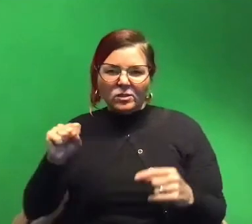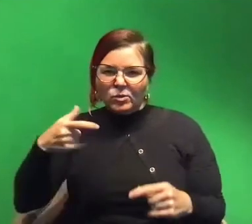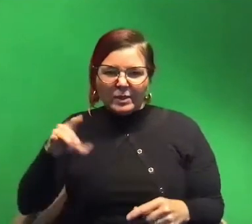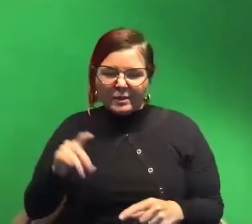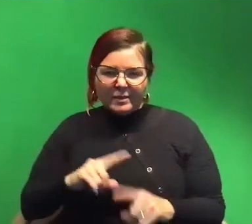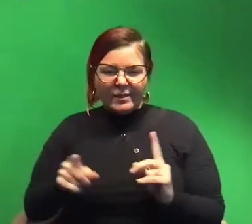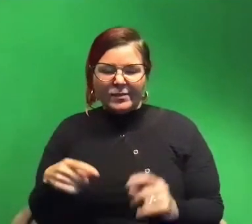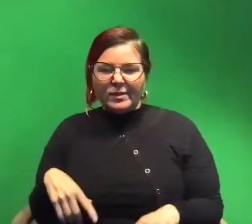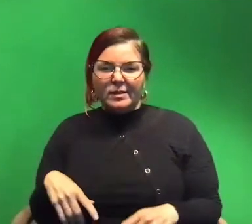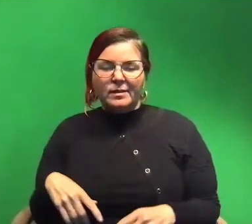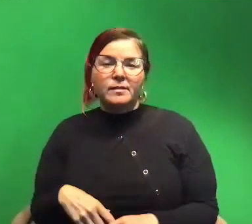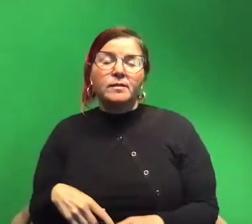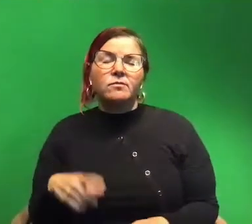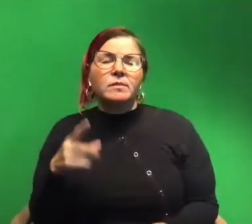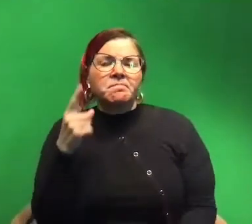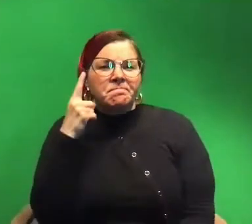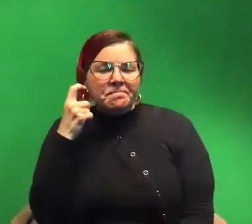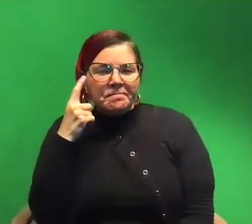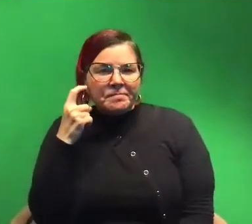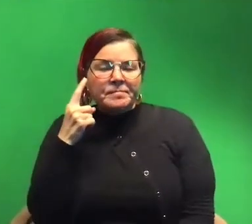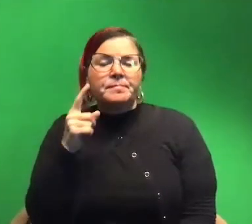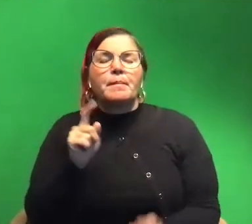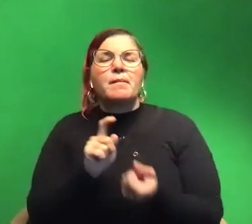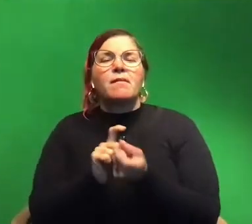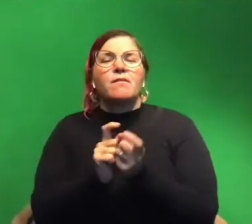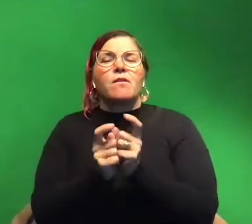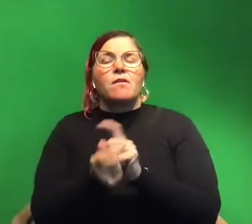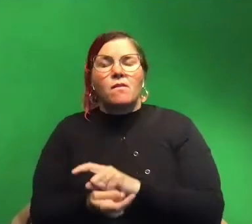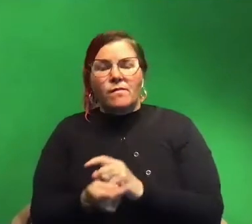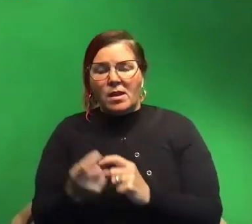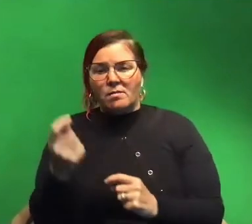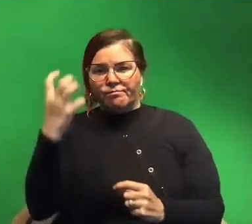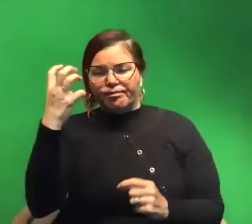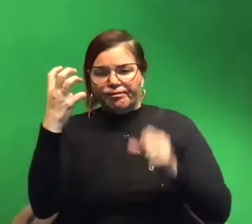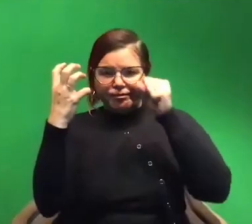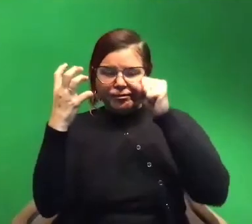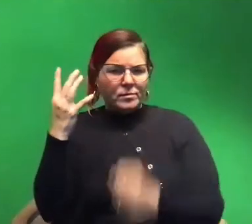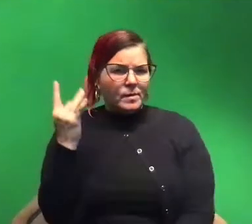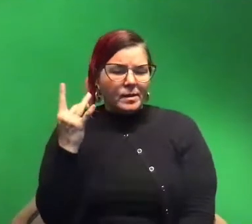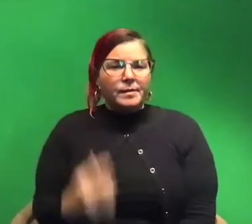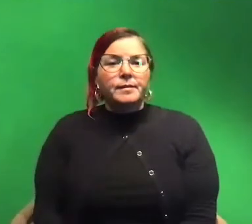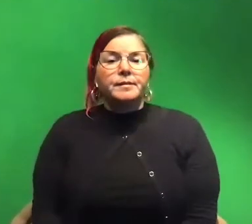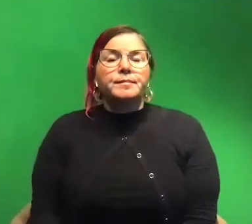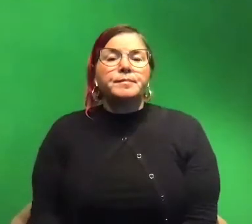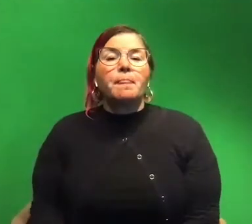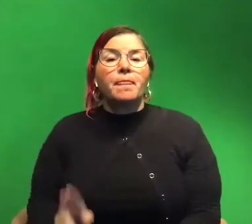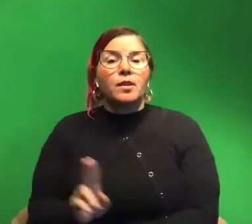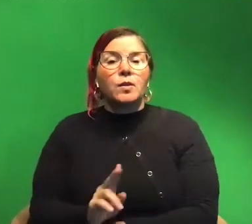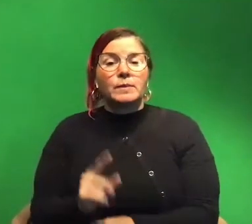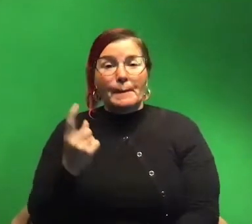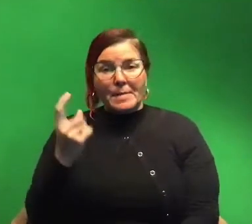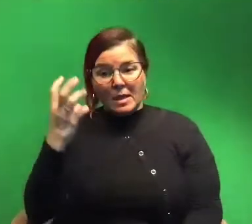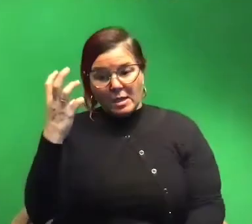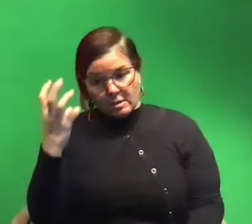but we think that they evolved to have this adaptation because they're using their big eye to